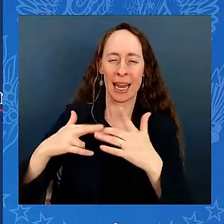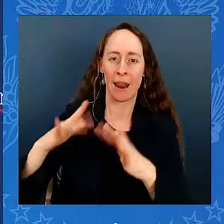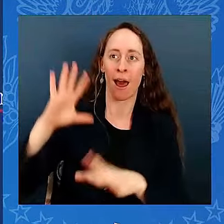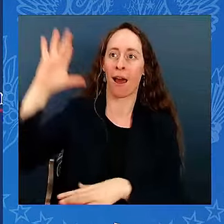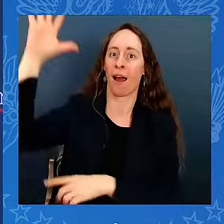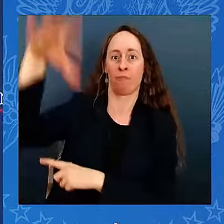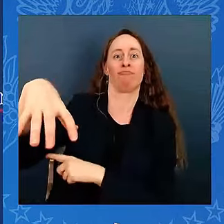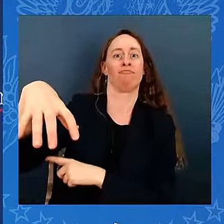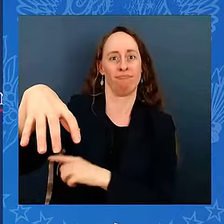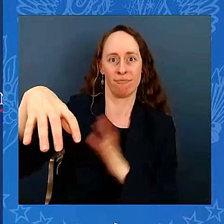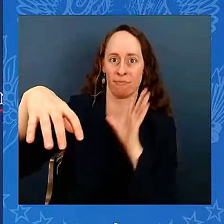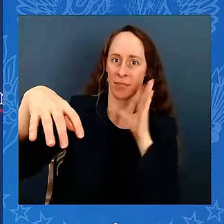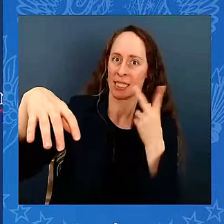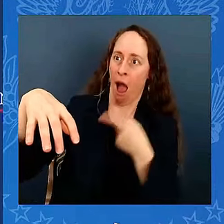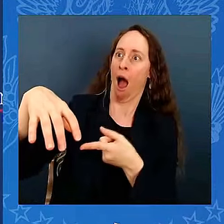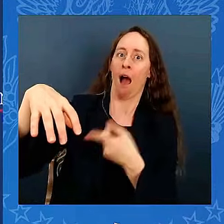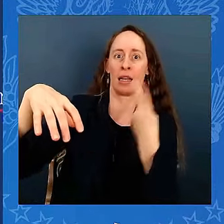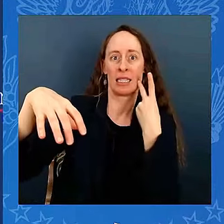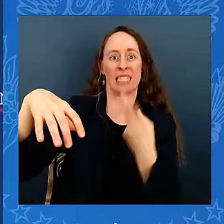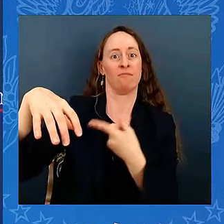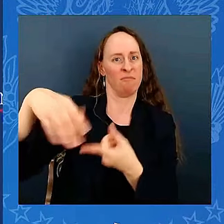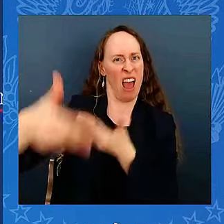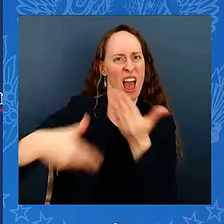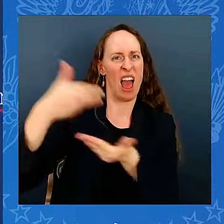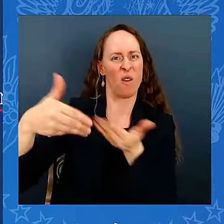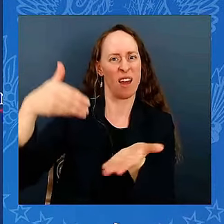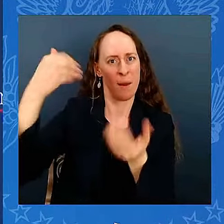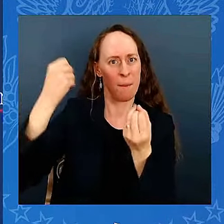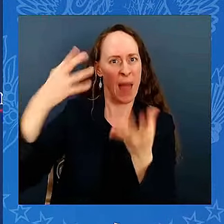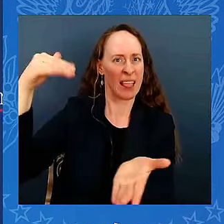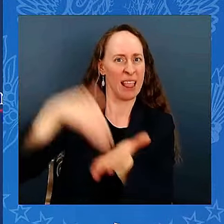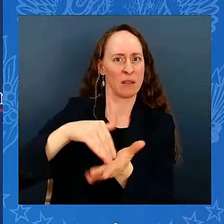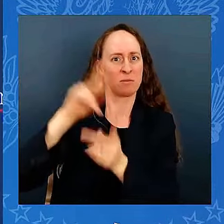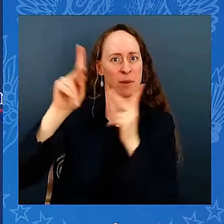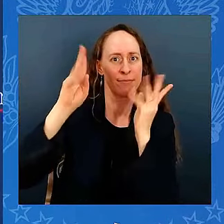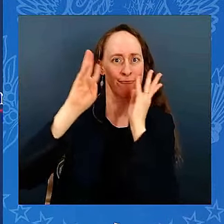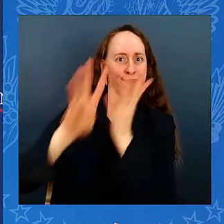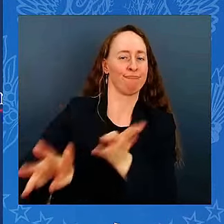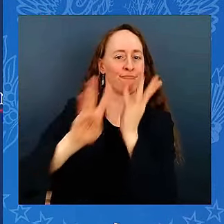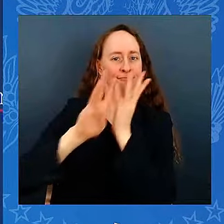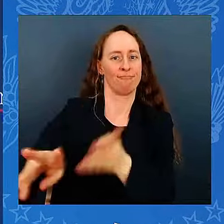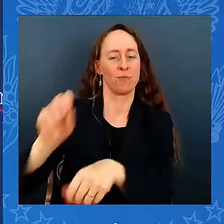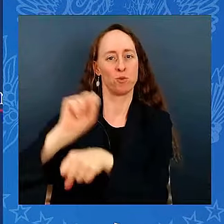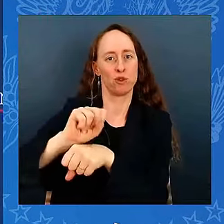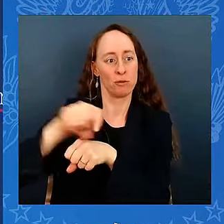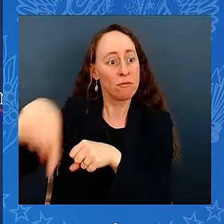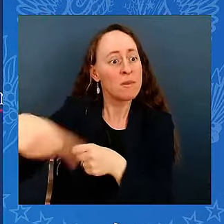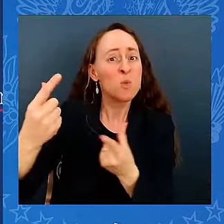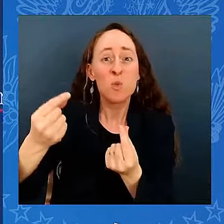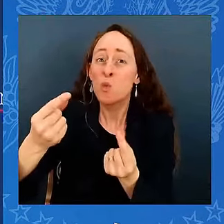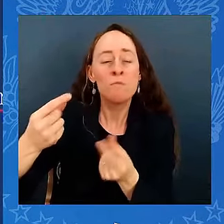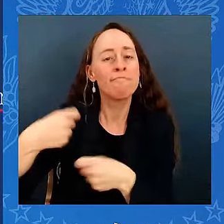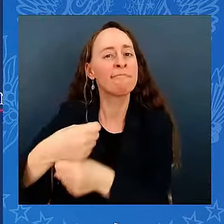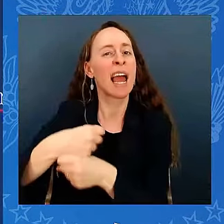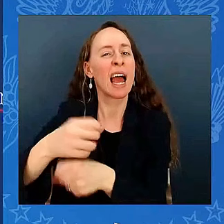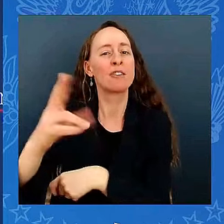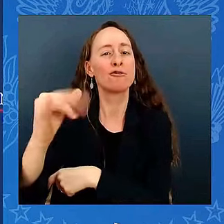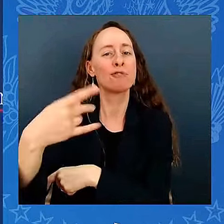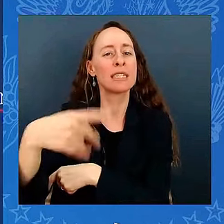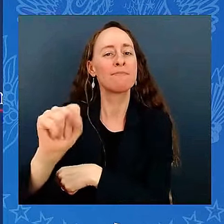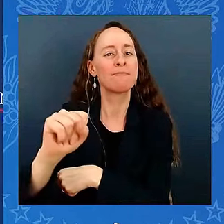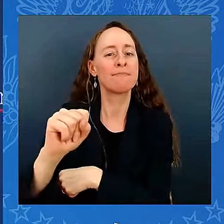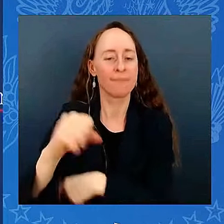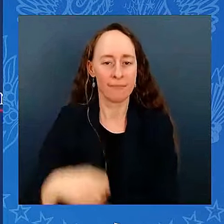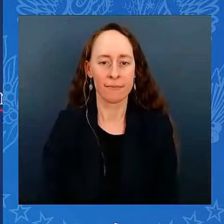running those factories, so-called fabs. As you all know, this is one audience I'm going explain to you, these fabs are bigger than football fields.